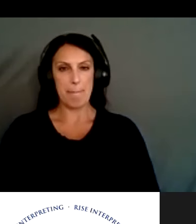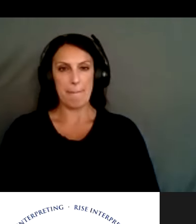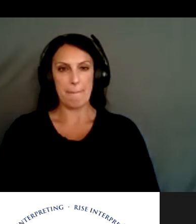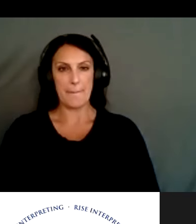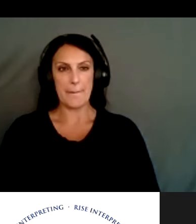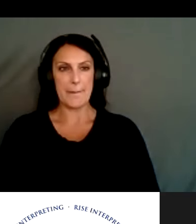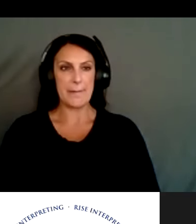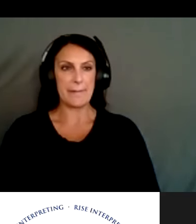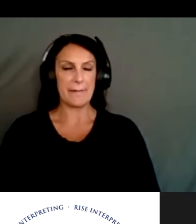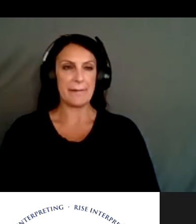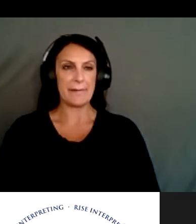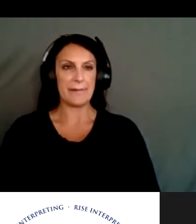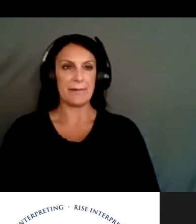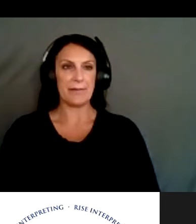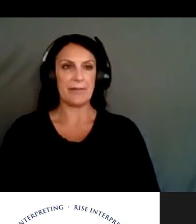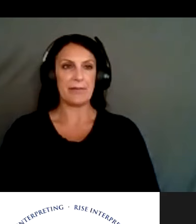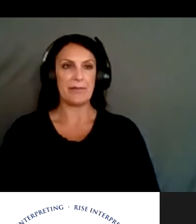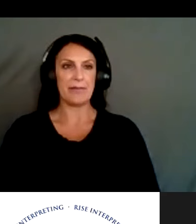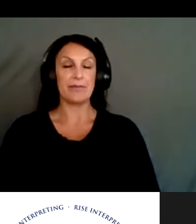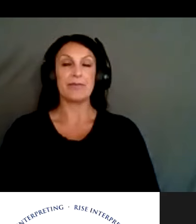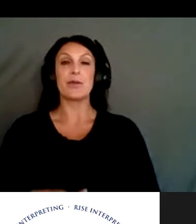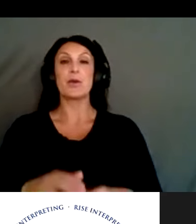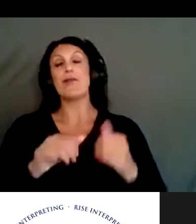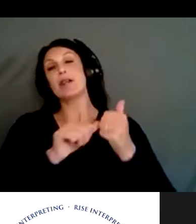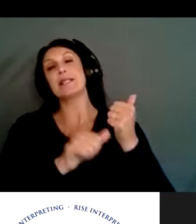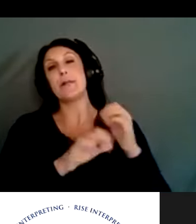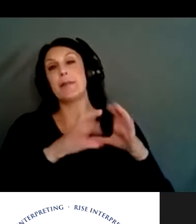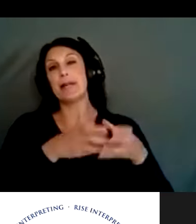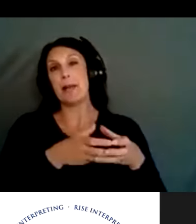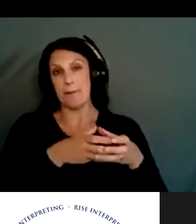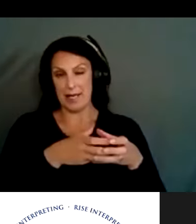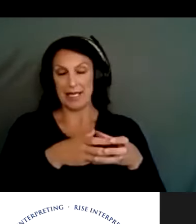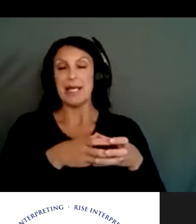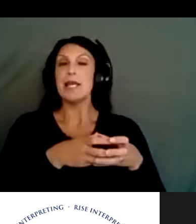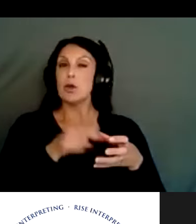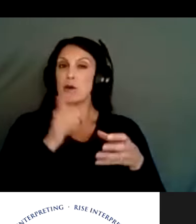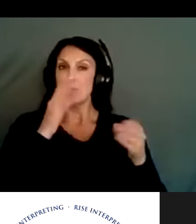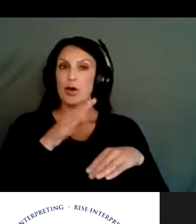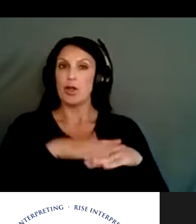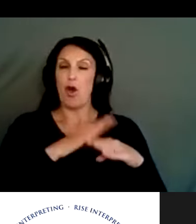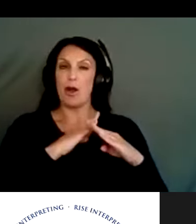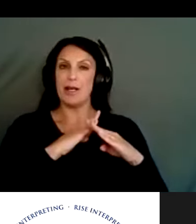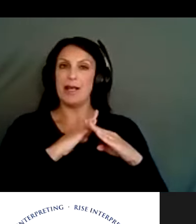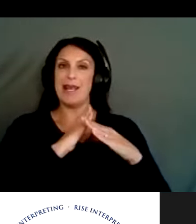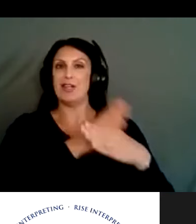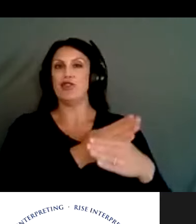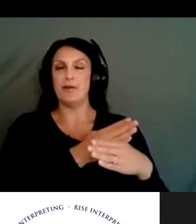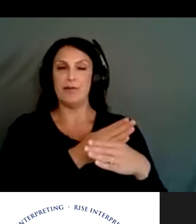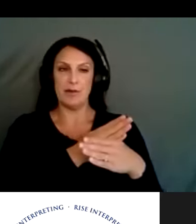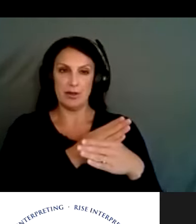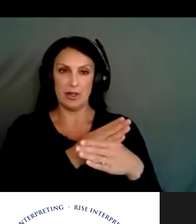Okay. So now we have, uh, our subcommittee that is focused on intervention and, uh,